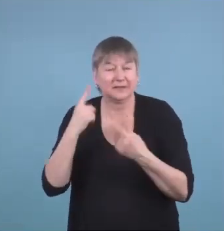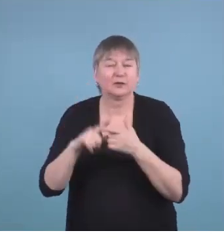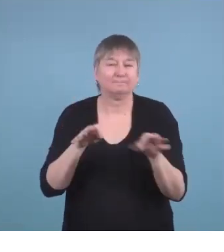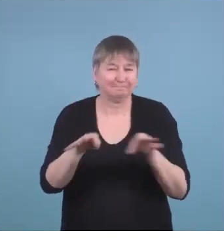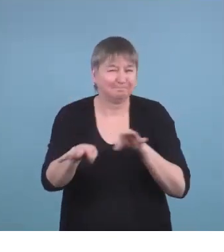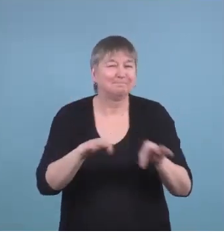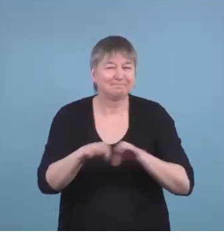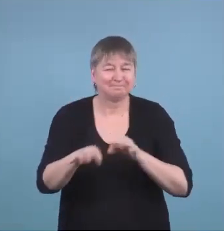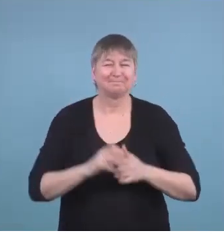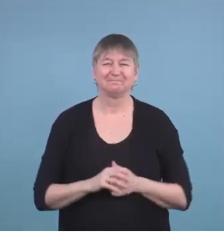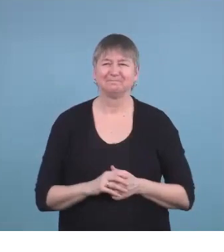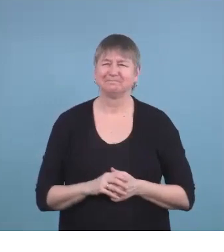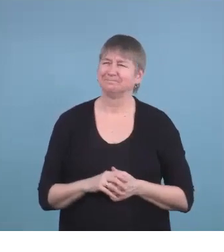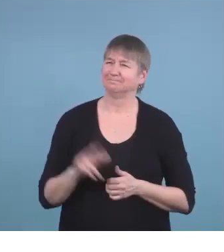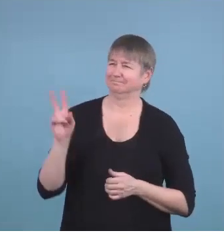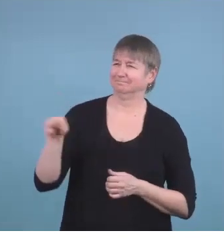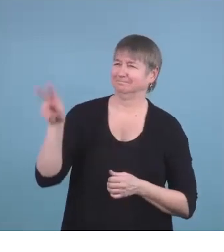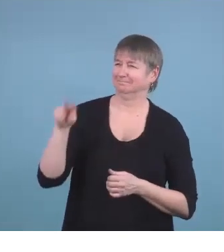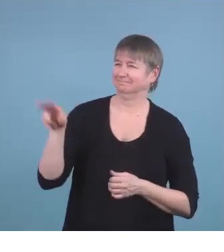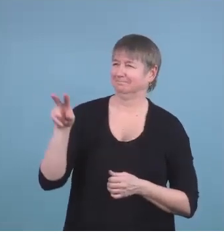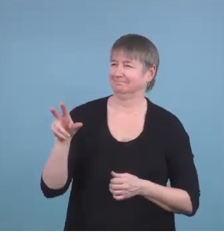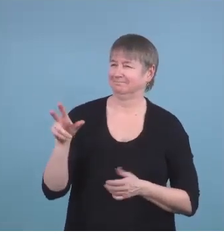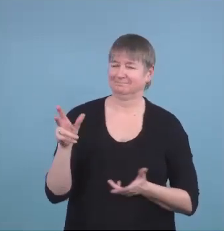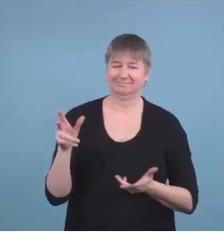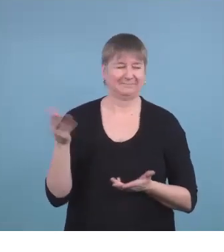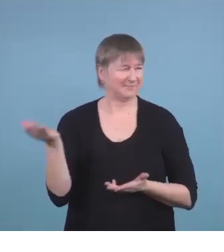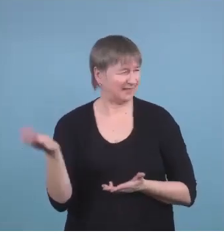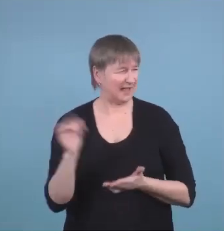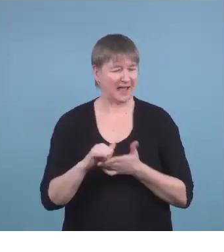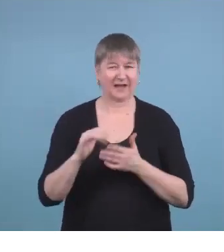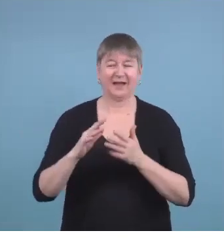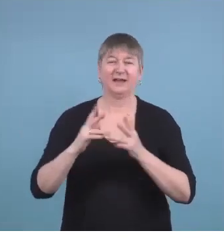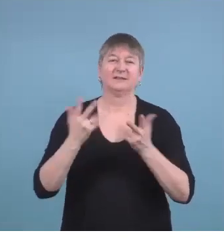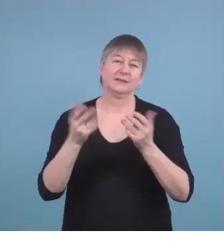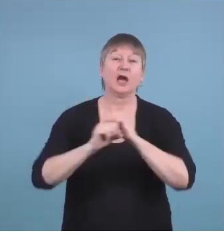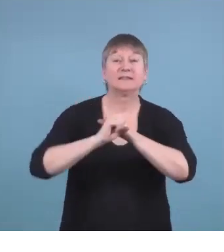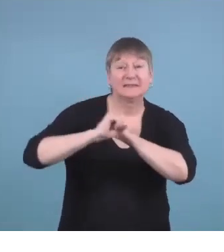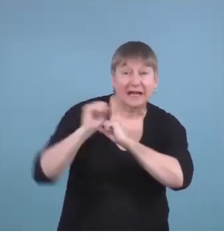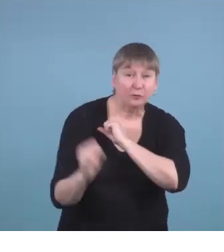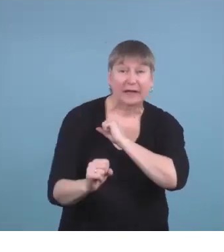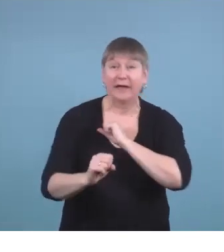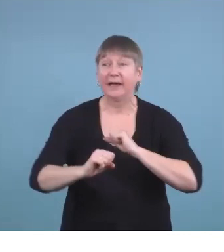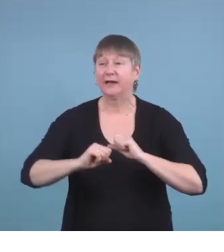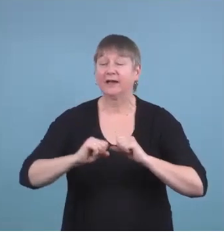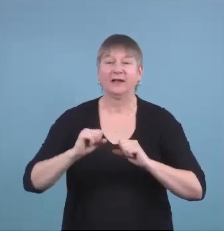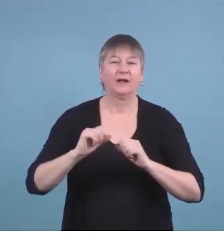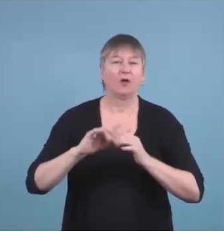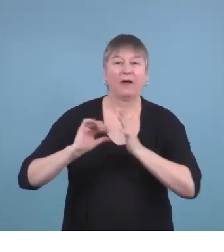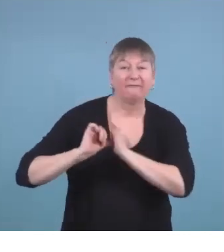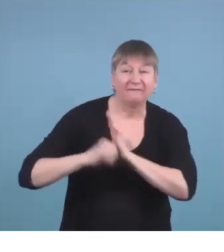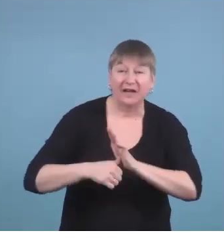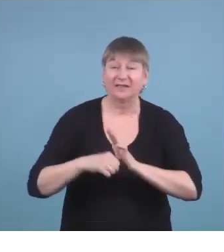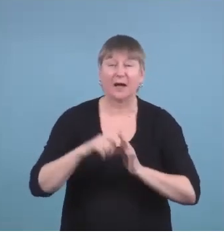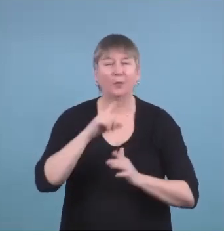They're like, I don't get why that exaggeration is funny. So we had to be very, very specific